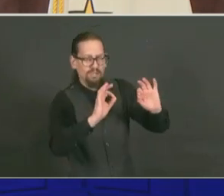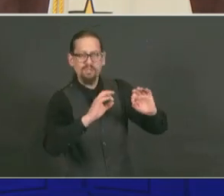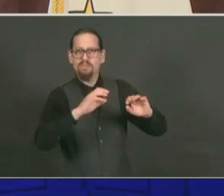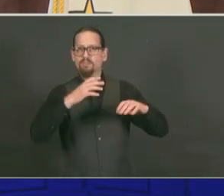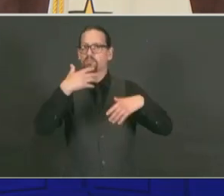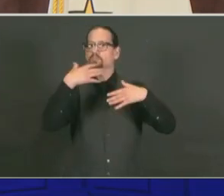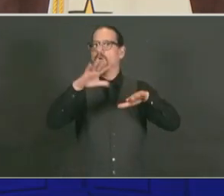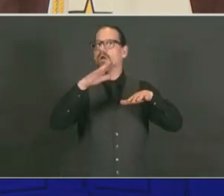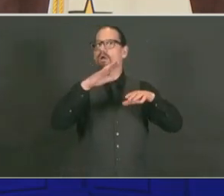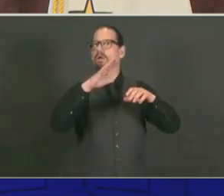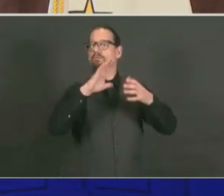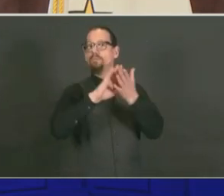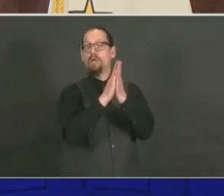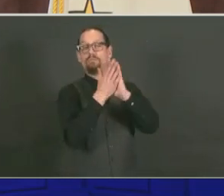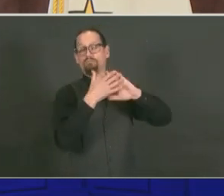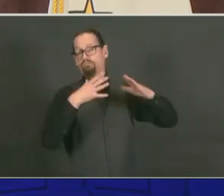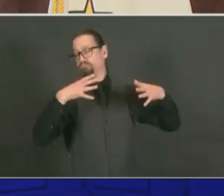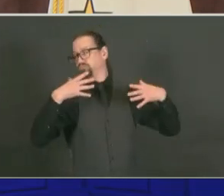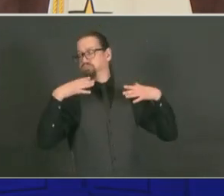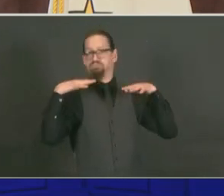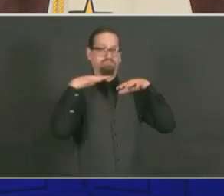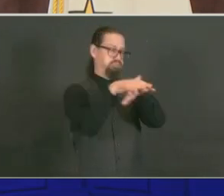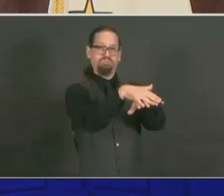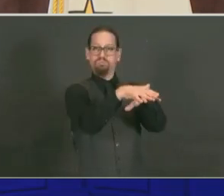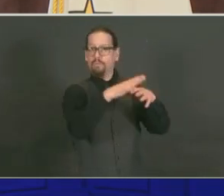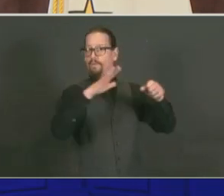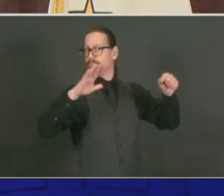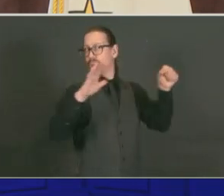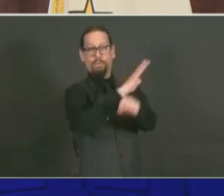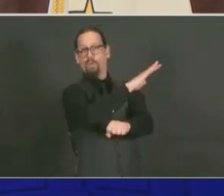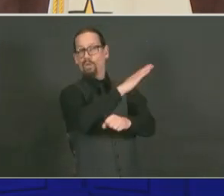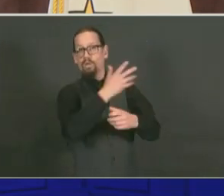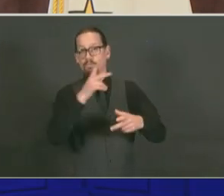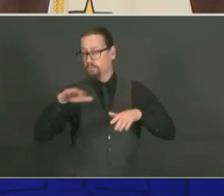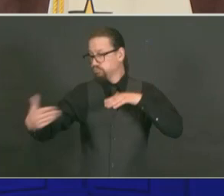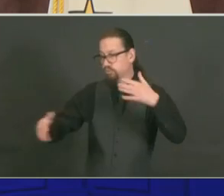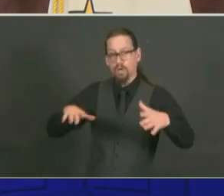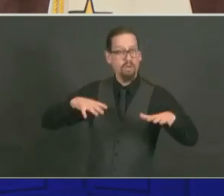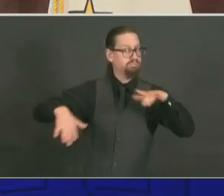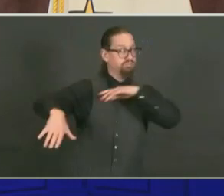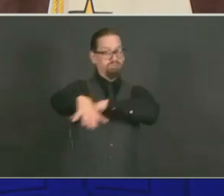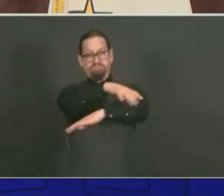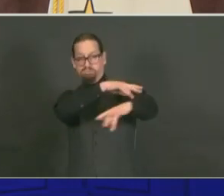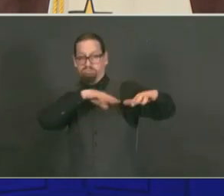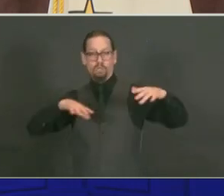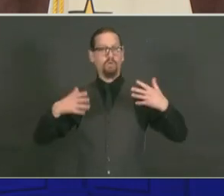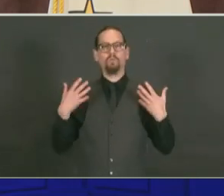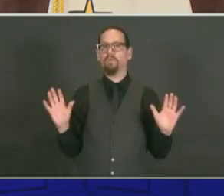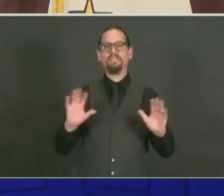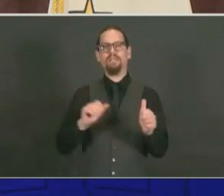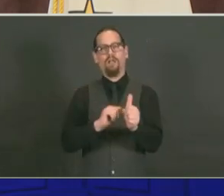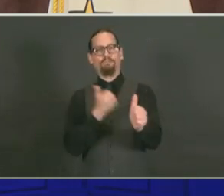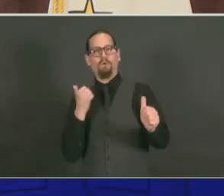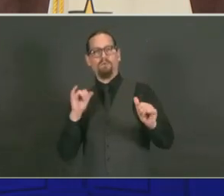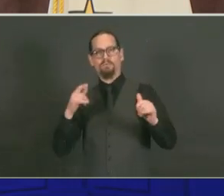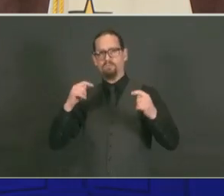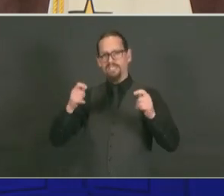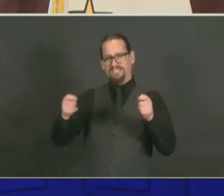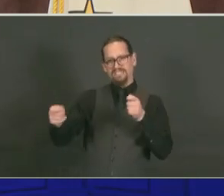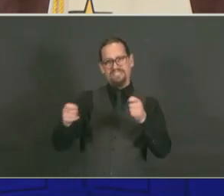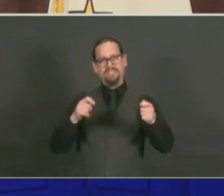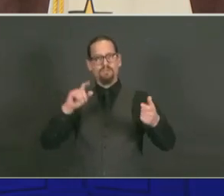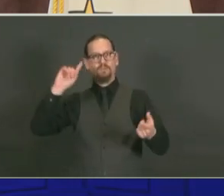At the same time, an outstanding question is whether the vaccine will prevent infection